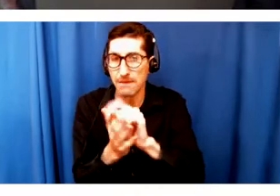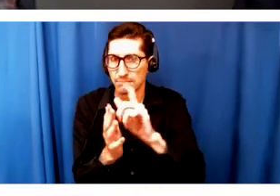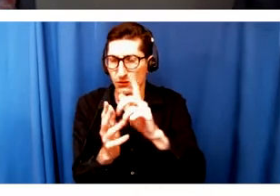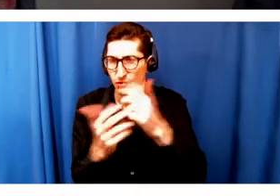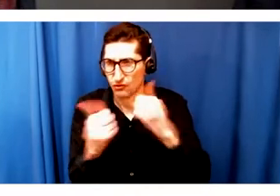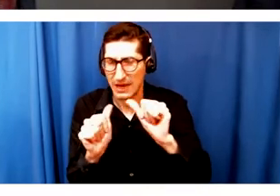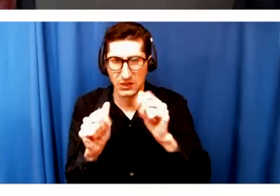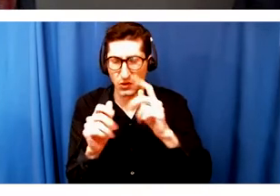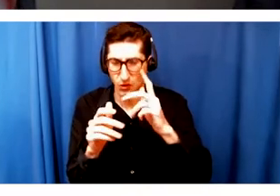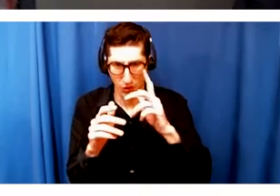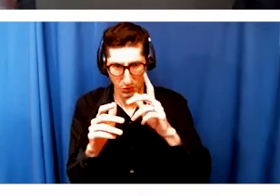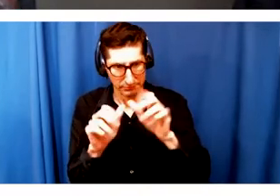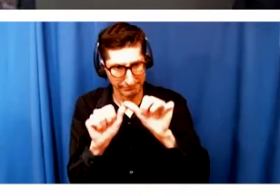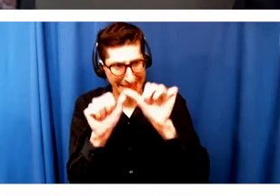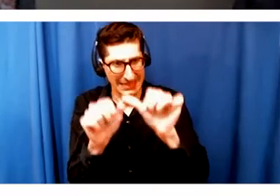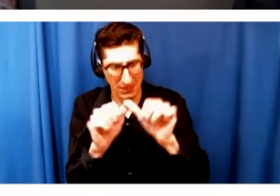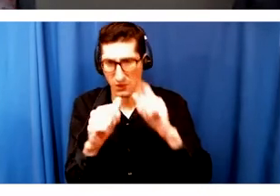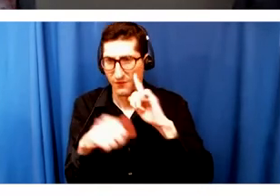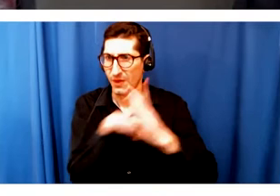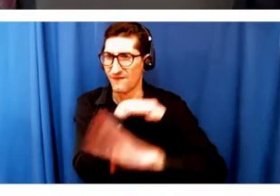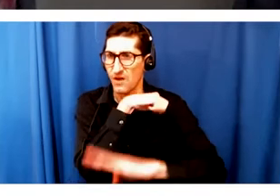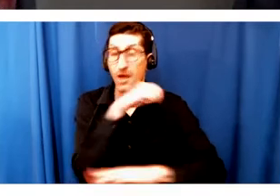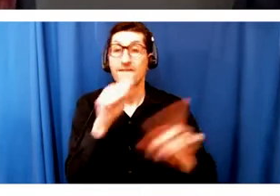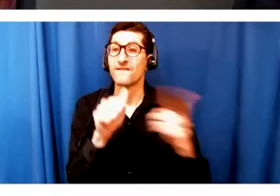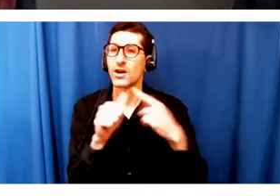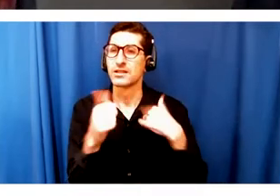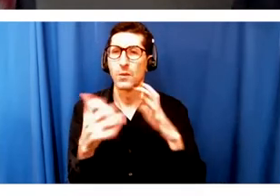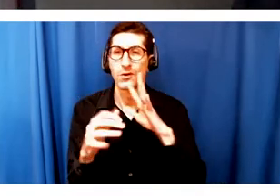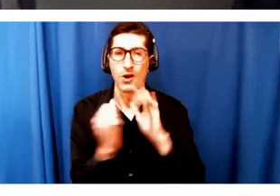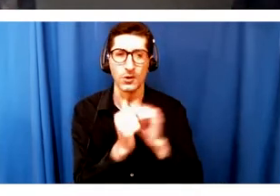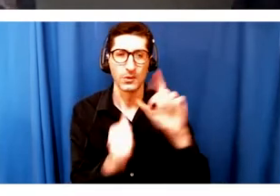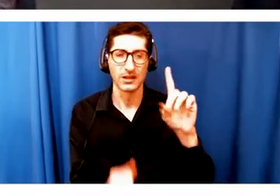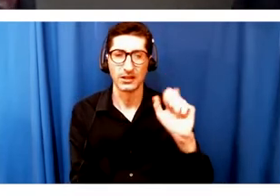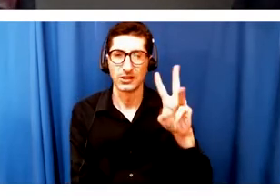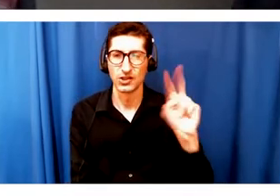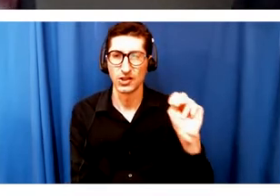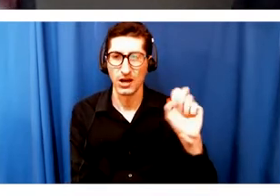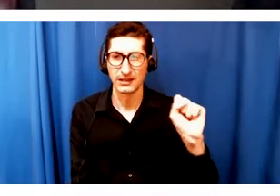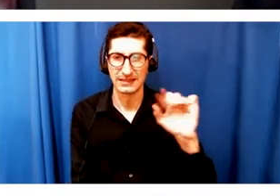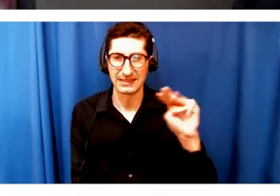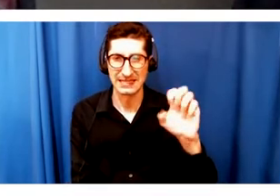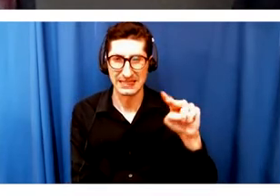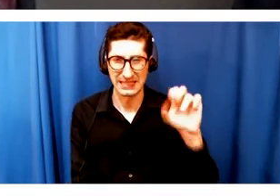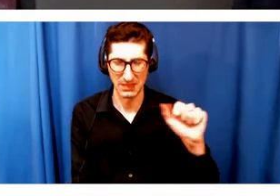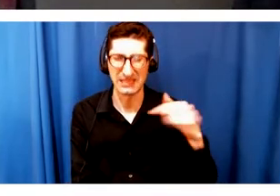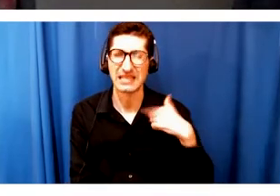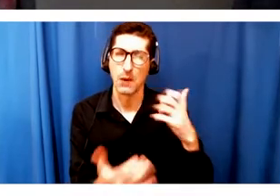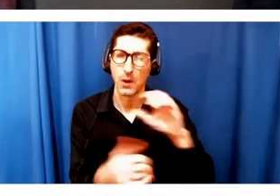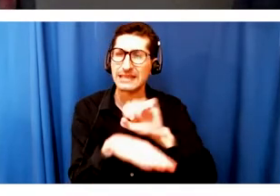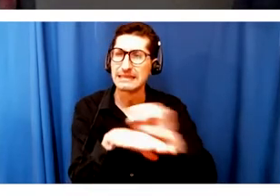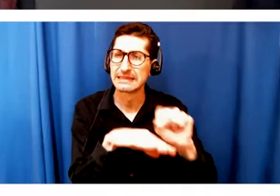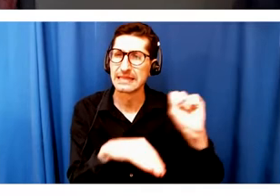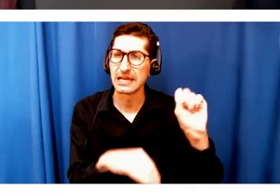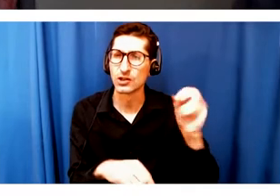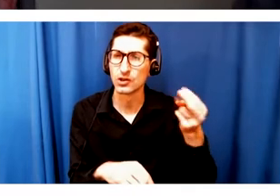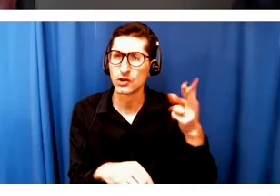first want to throw it over to Don Simmons, wearing her executive director of StageSource, to tell us a little bit about how StageSource has